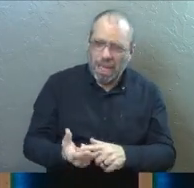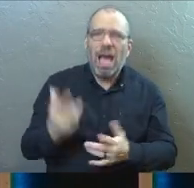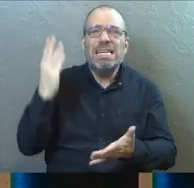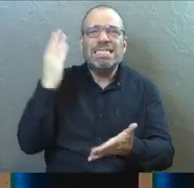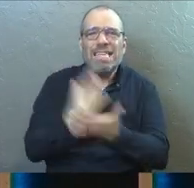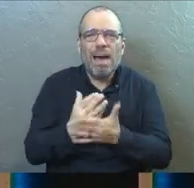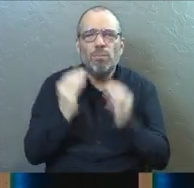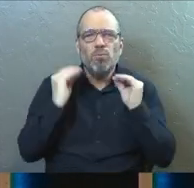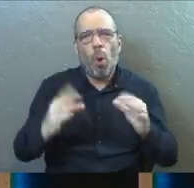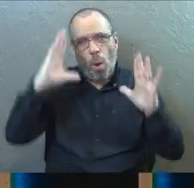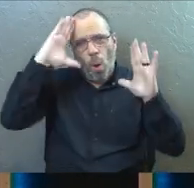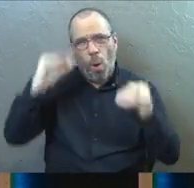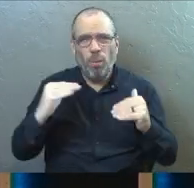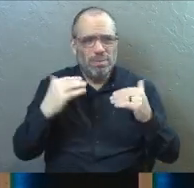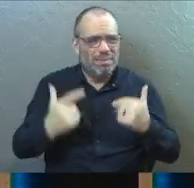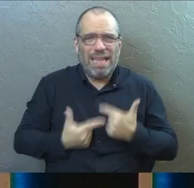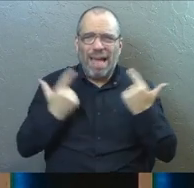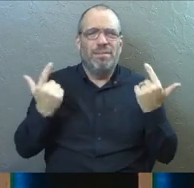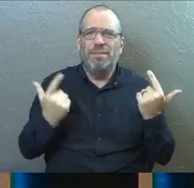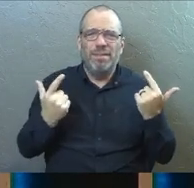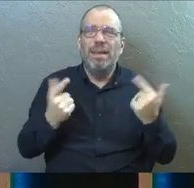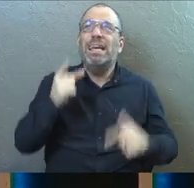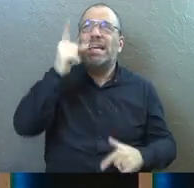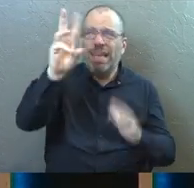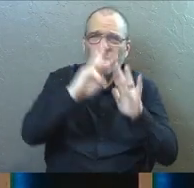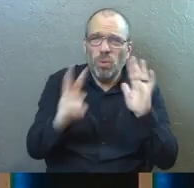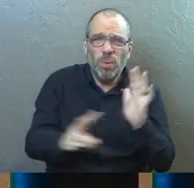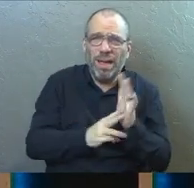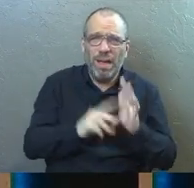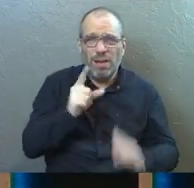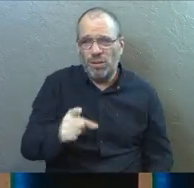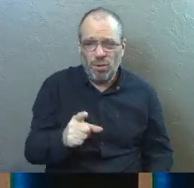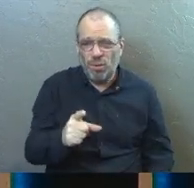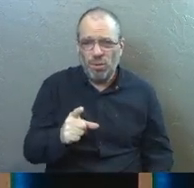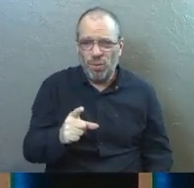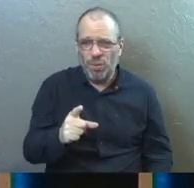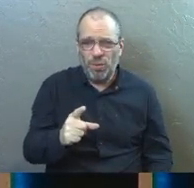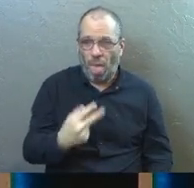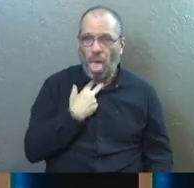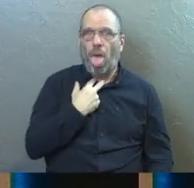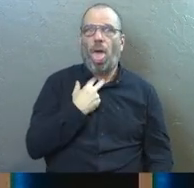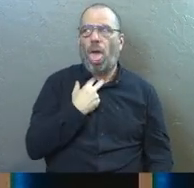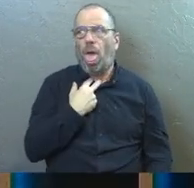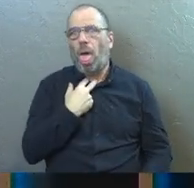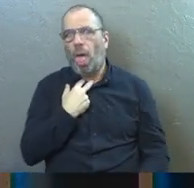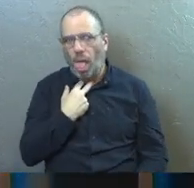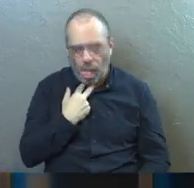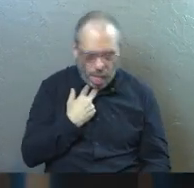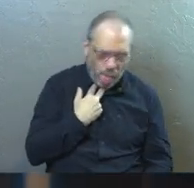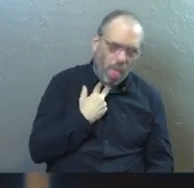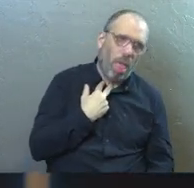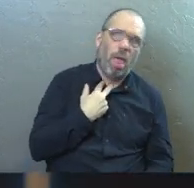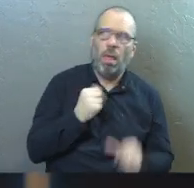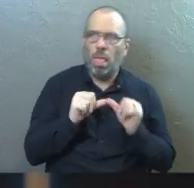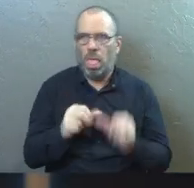with that hopelessness junk. God's will for you is not that you'd be perpetually stuck for the rest of your life.